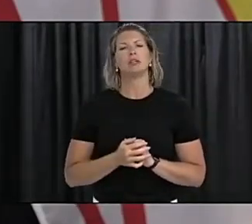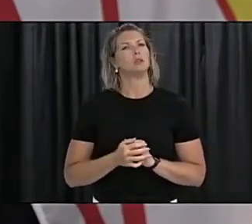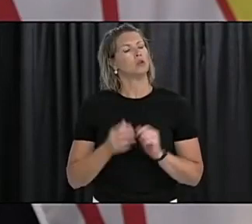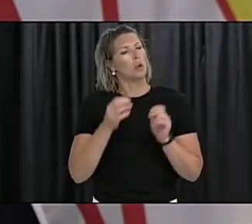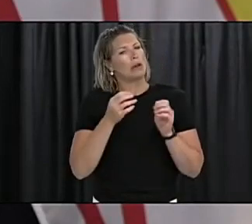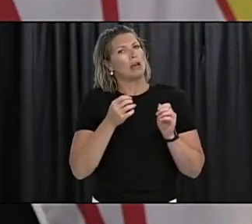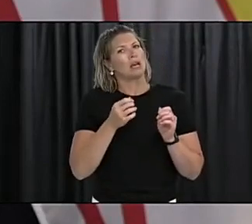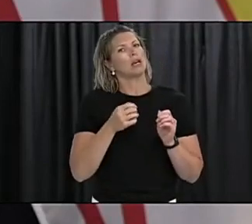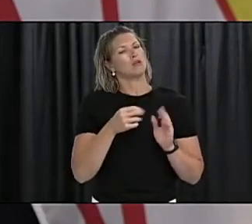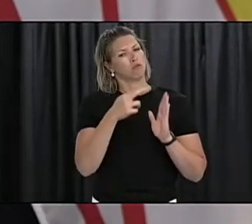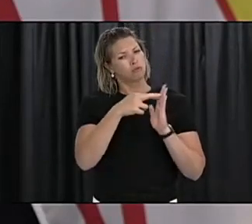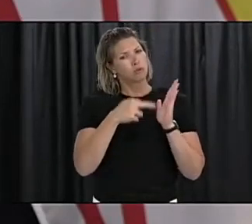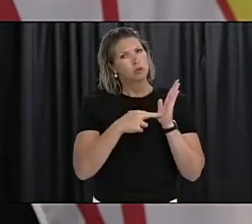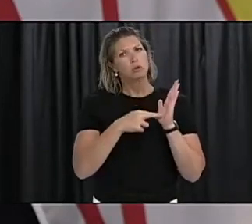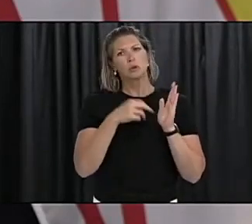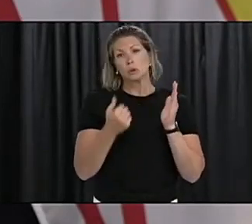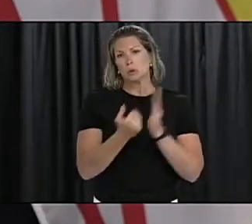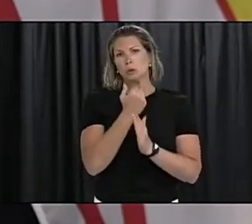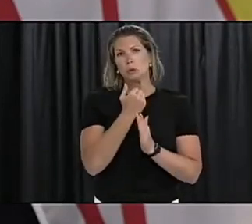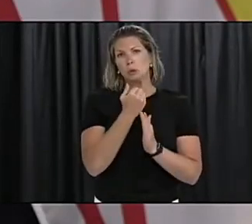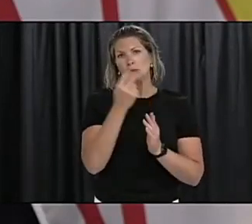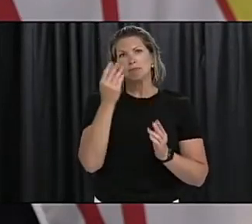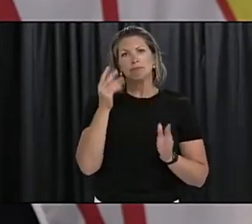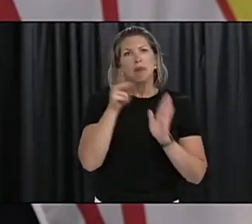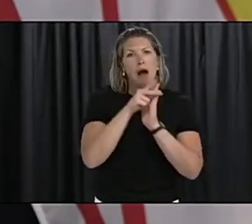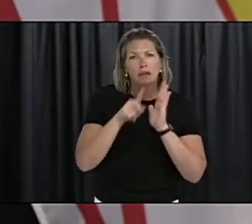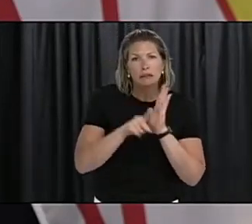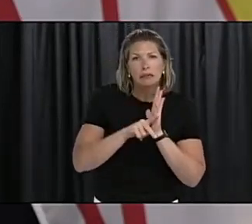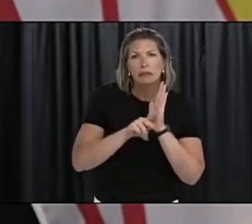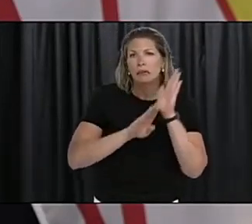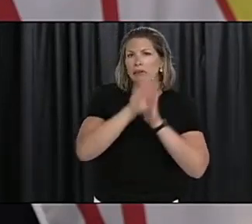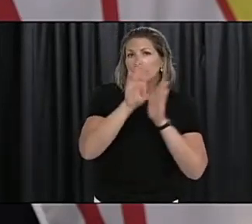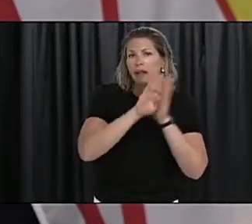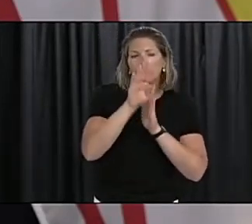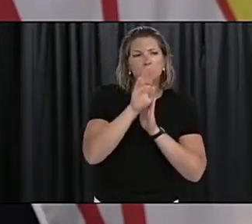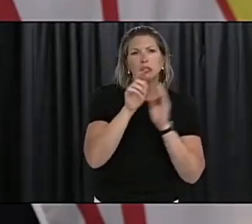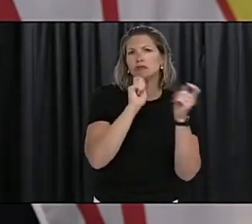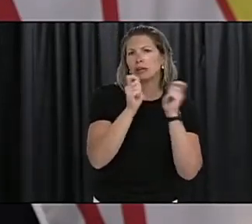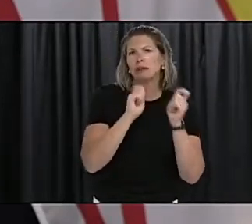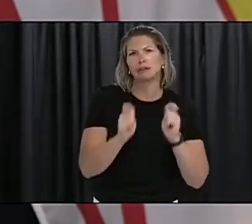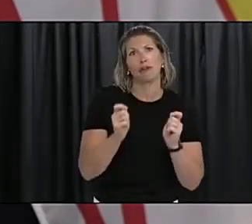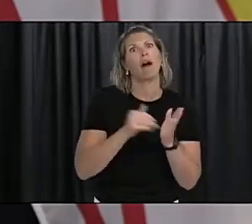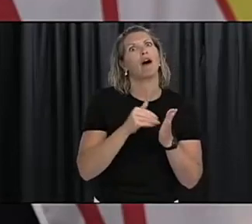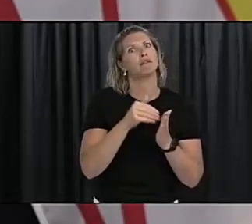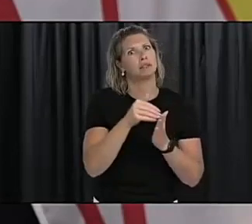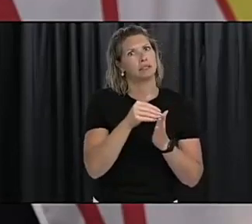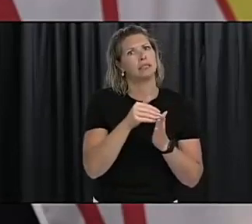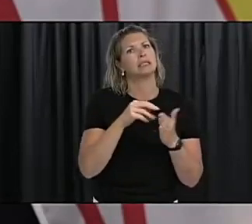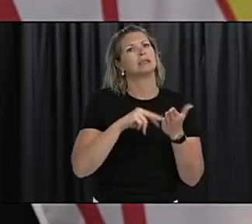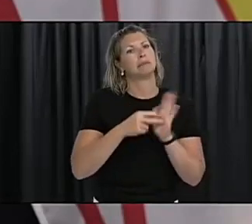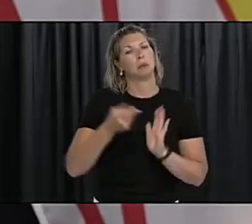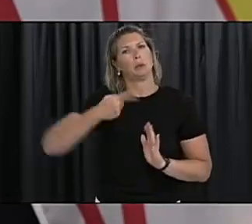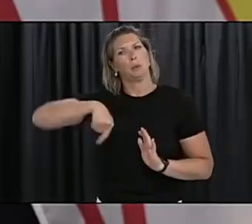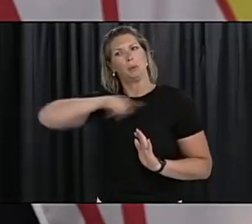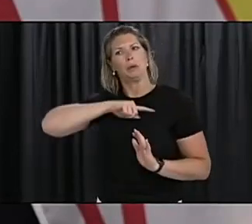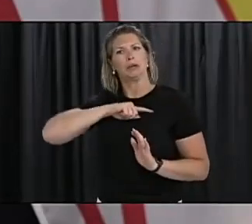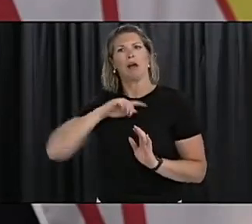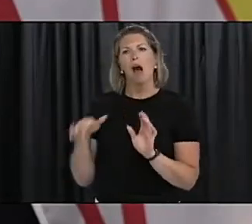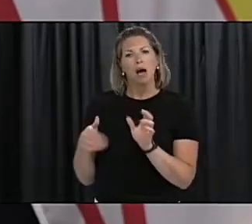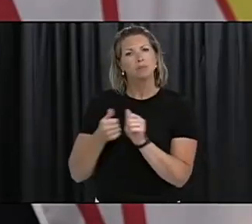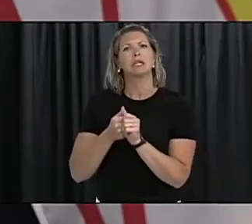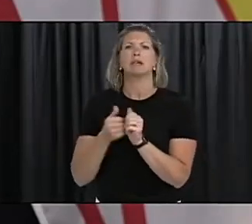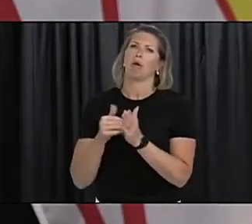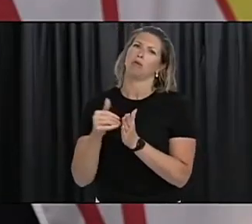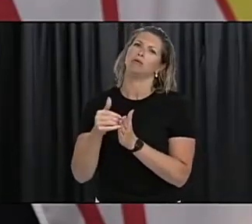guidelines so that we continue to move forward as a province. First and foremost, we will always keep your safety as a priority.